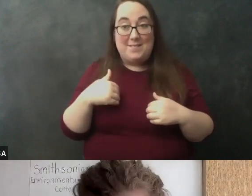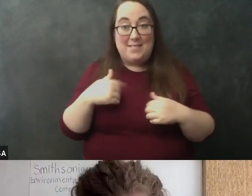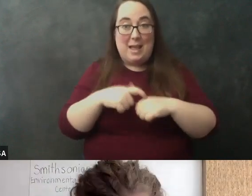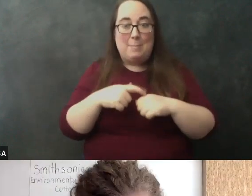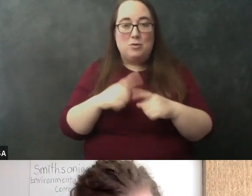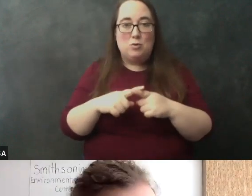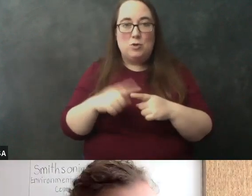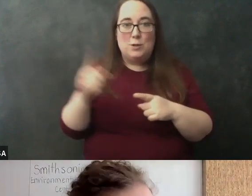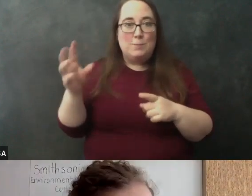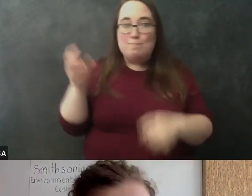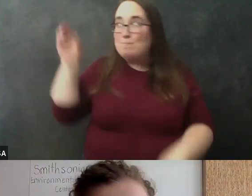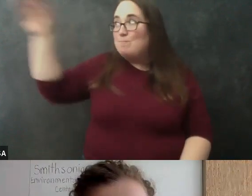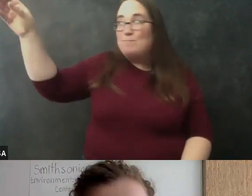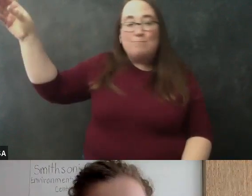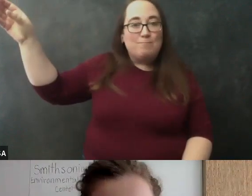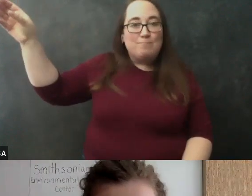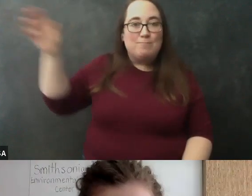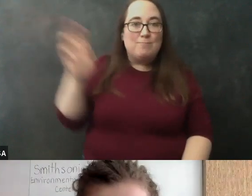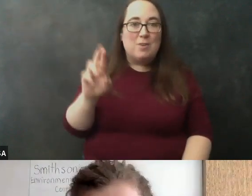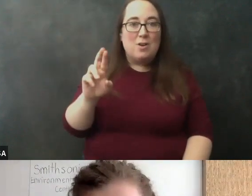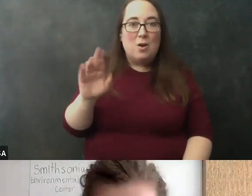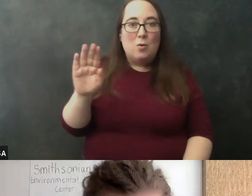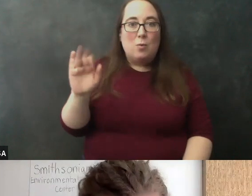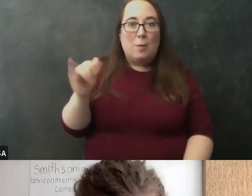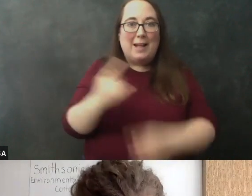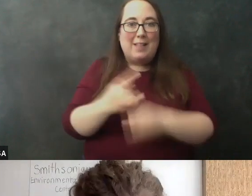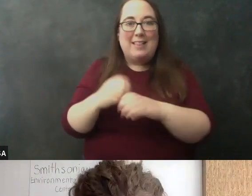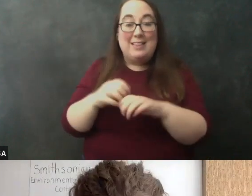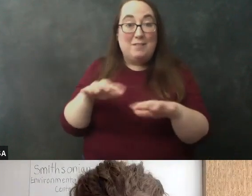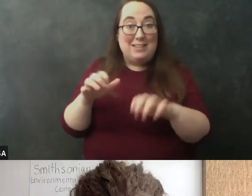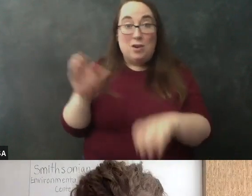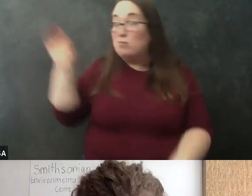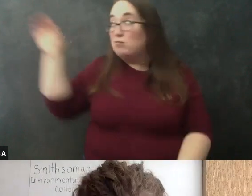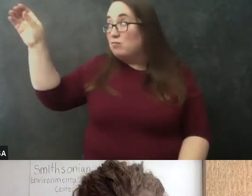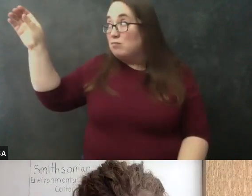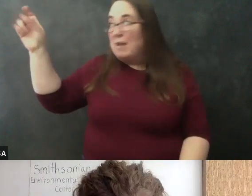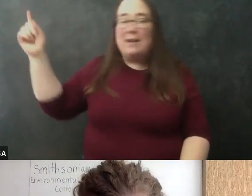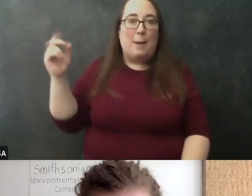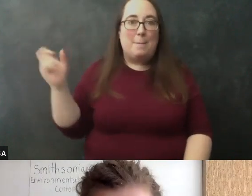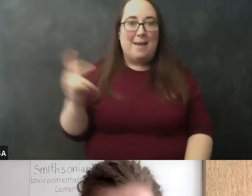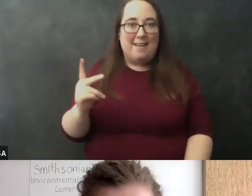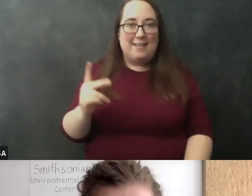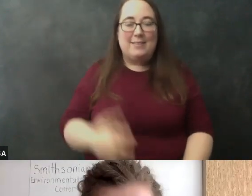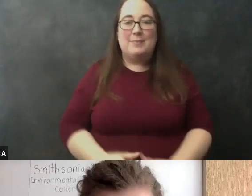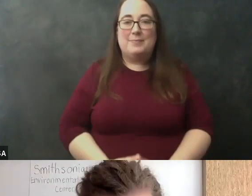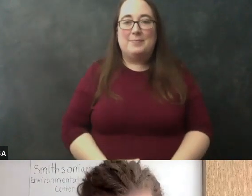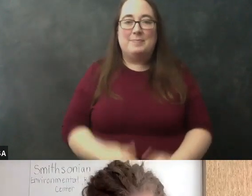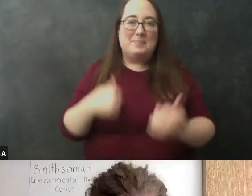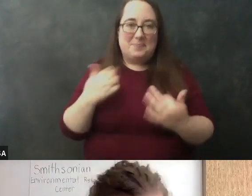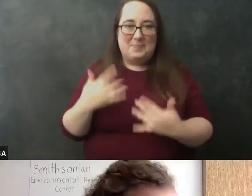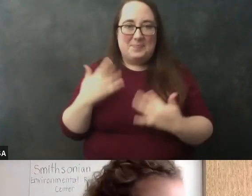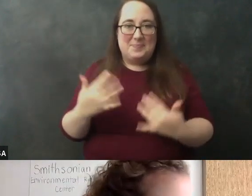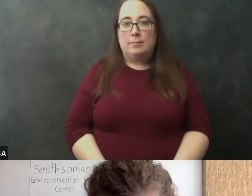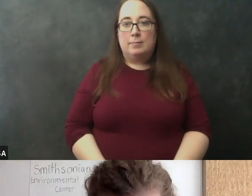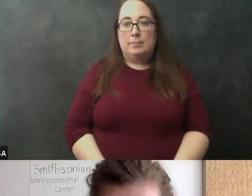run and put your rubbing alcohol in the freezer and then come back and i'll wait a couple seconds for